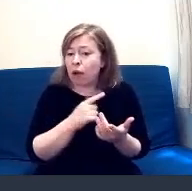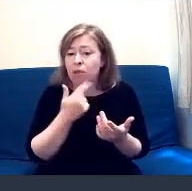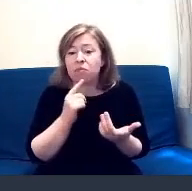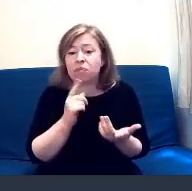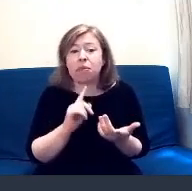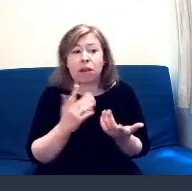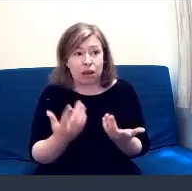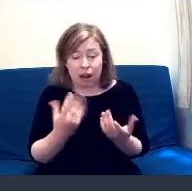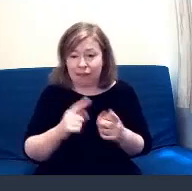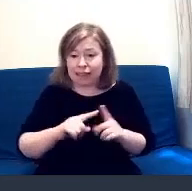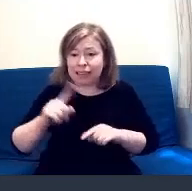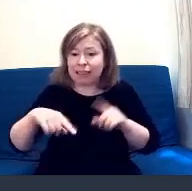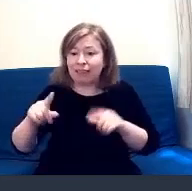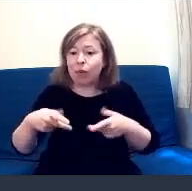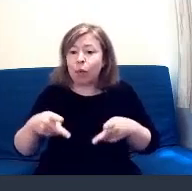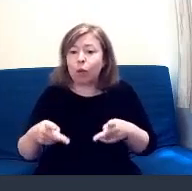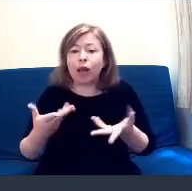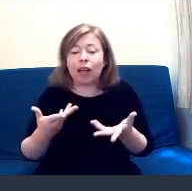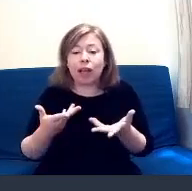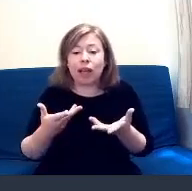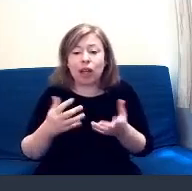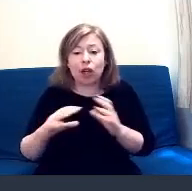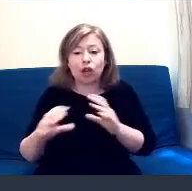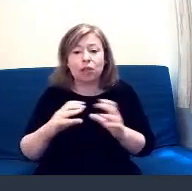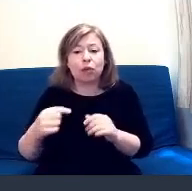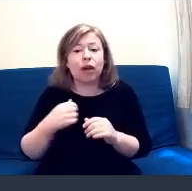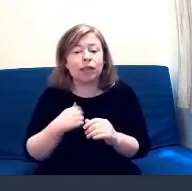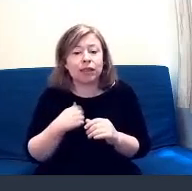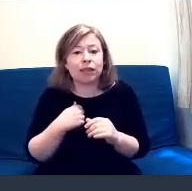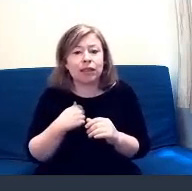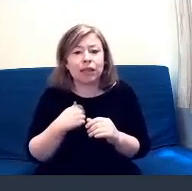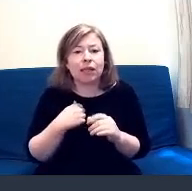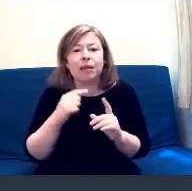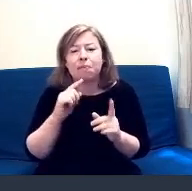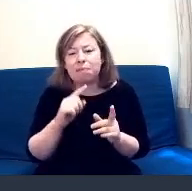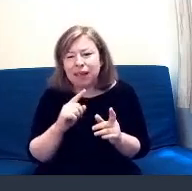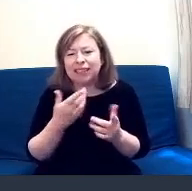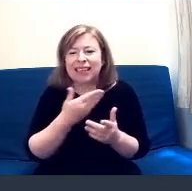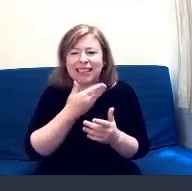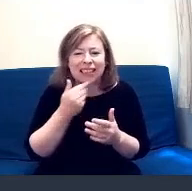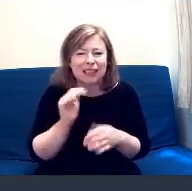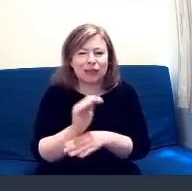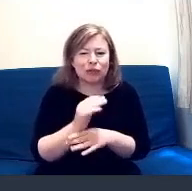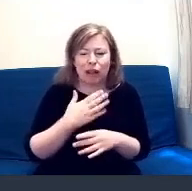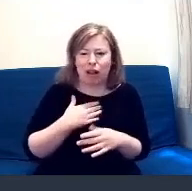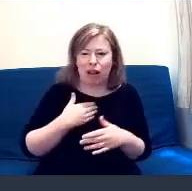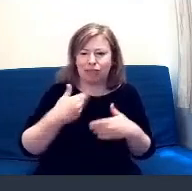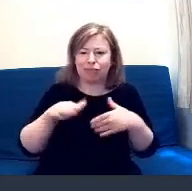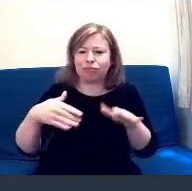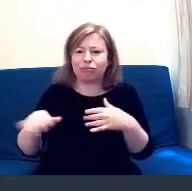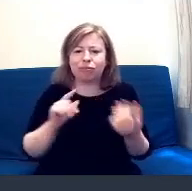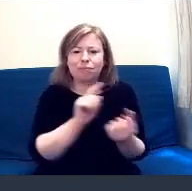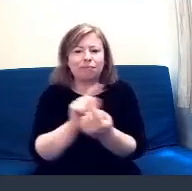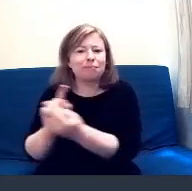raising concerns, having discussions and topics. But it will be nice in the future to get out and about to actually see that people are still real and meet